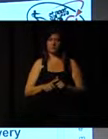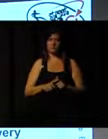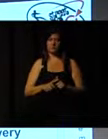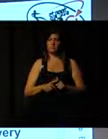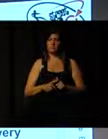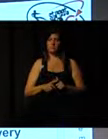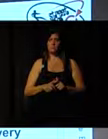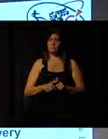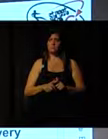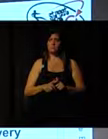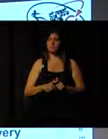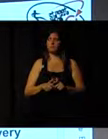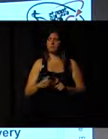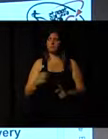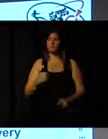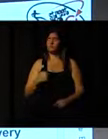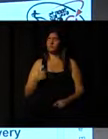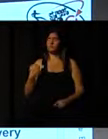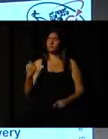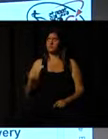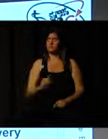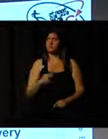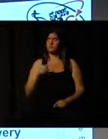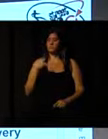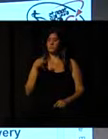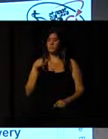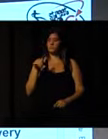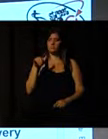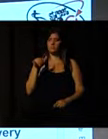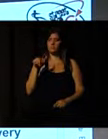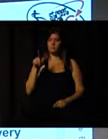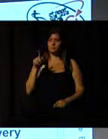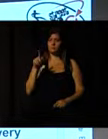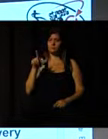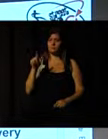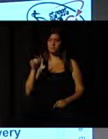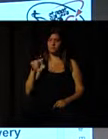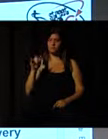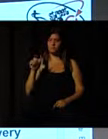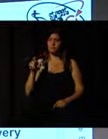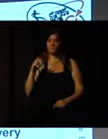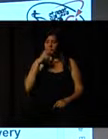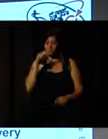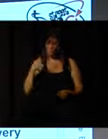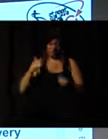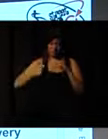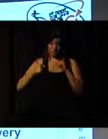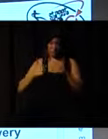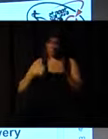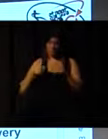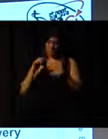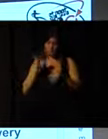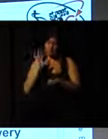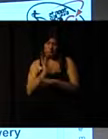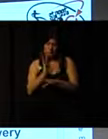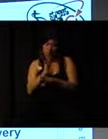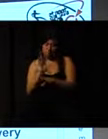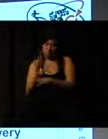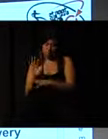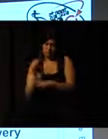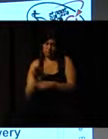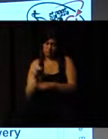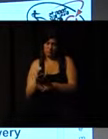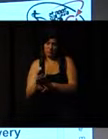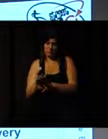who are committed. We help them become helpers. They assist at sessions. We help them become qualified in leadership